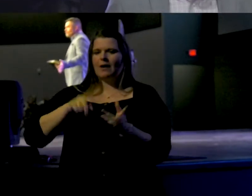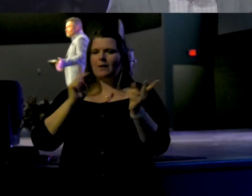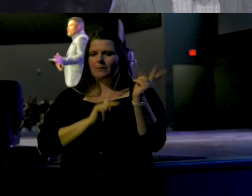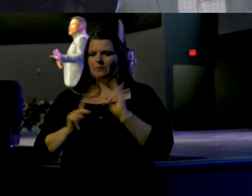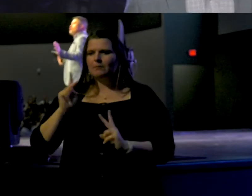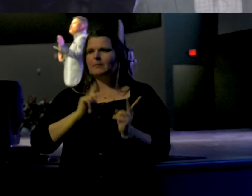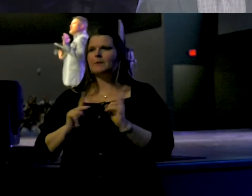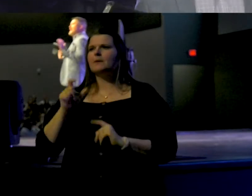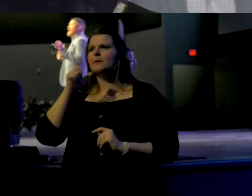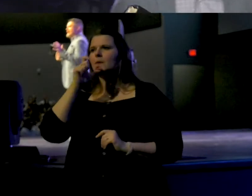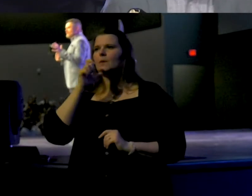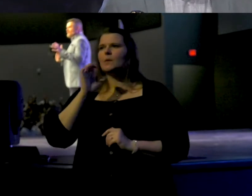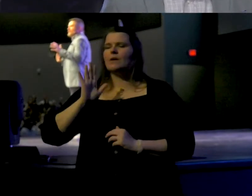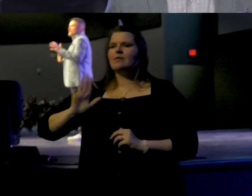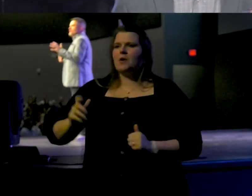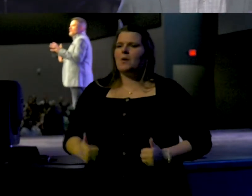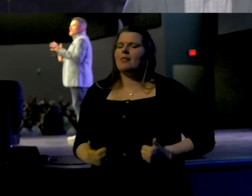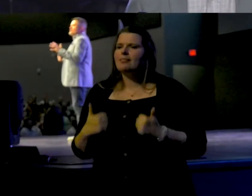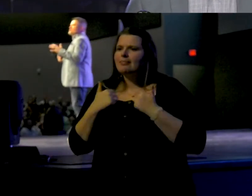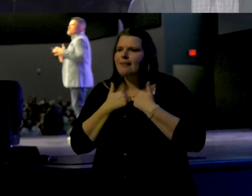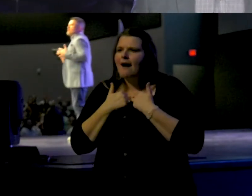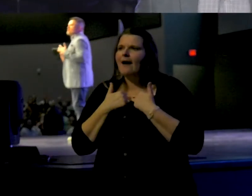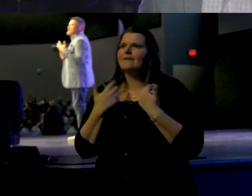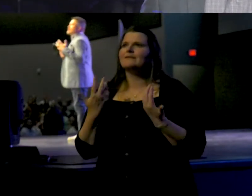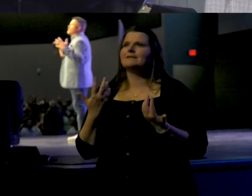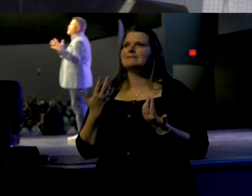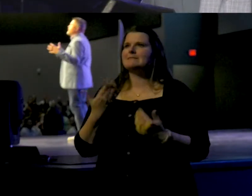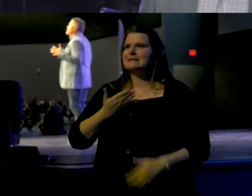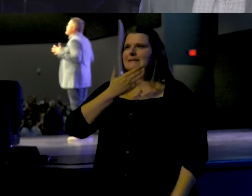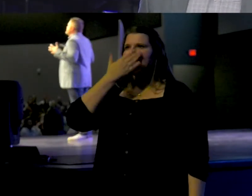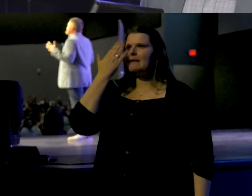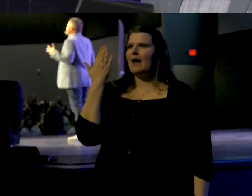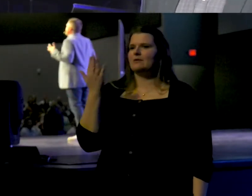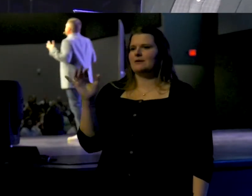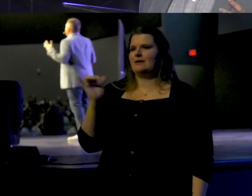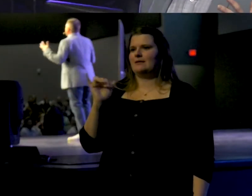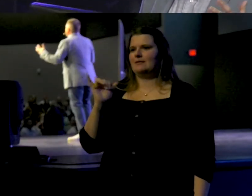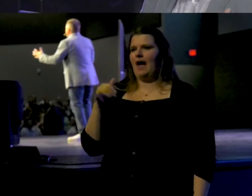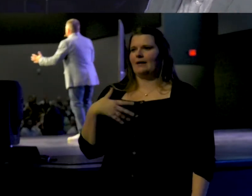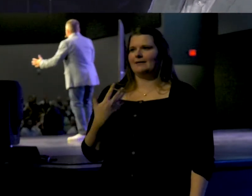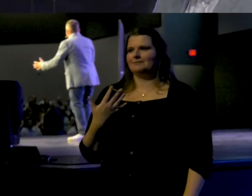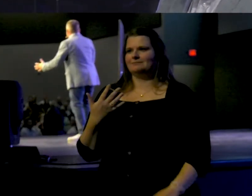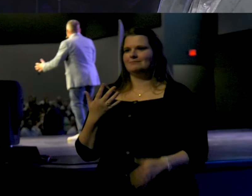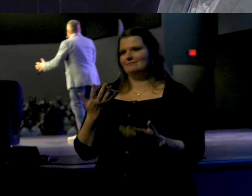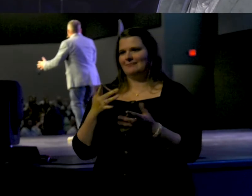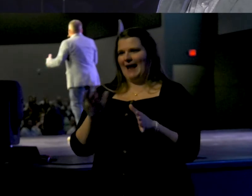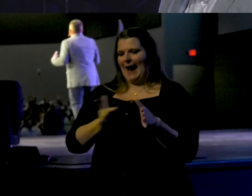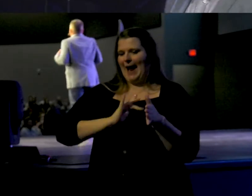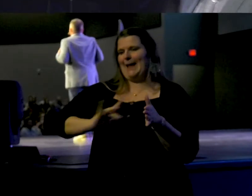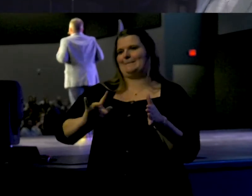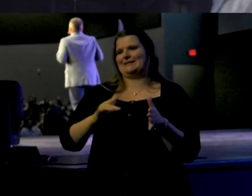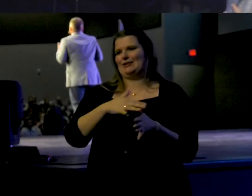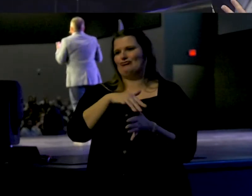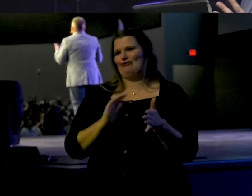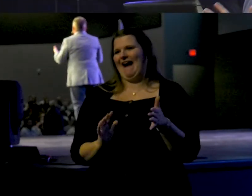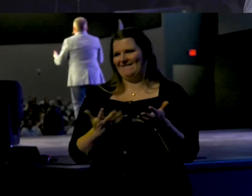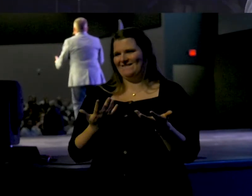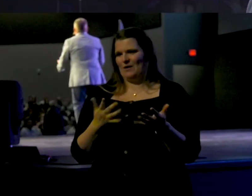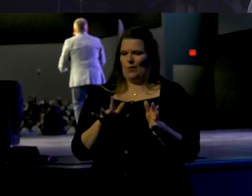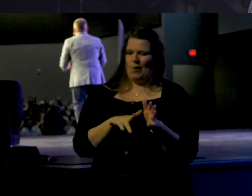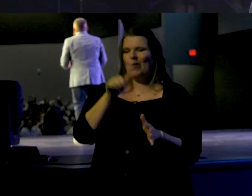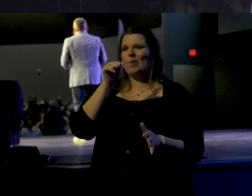people whose life smells like the fragrance of an empty grave. There's a